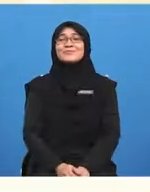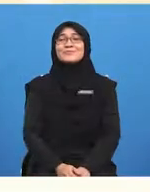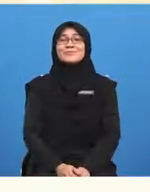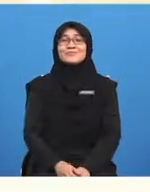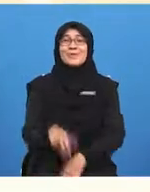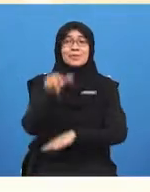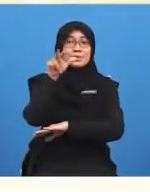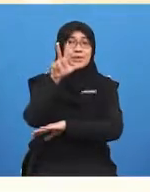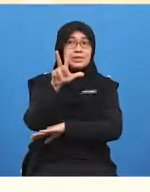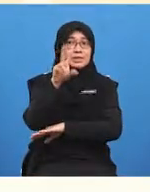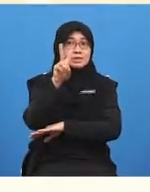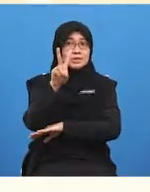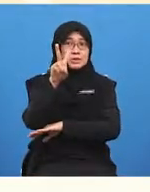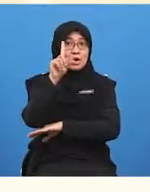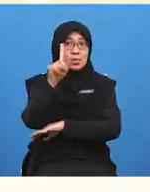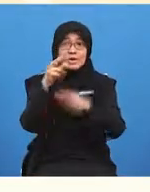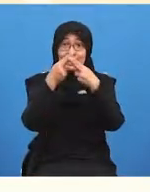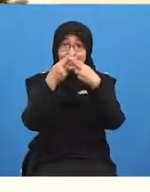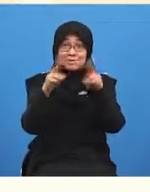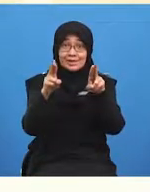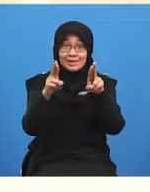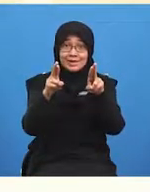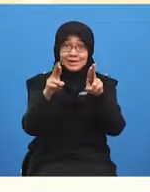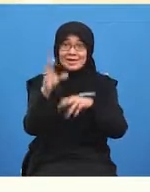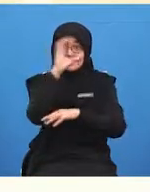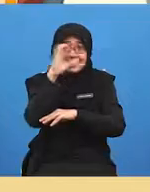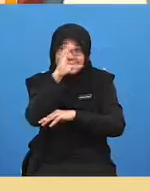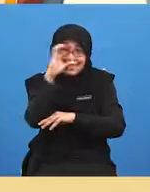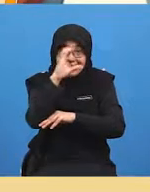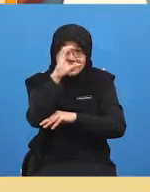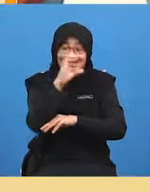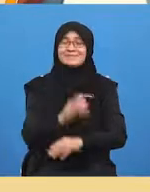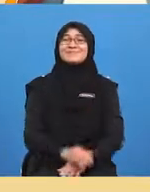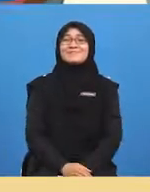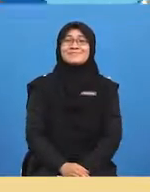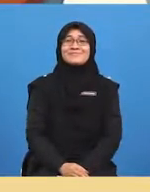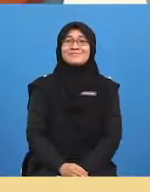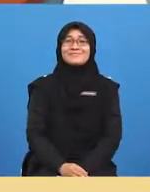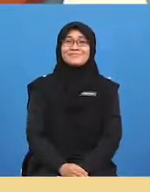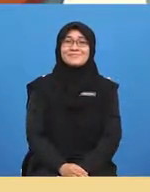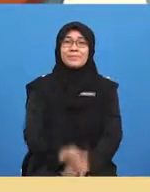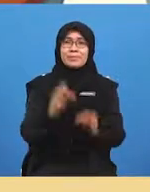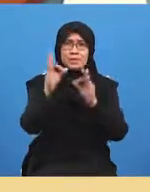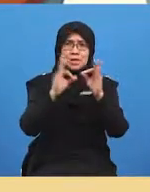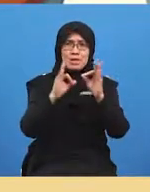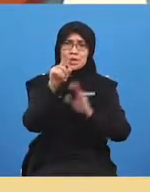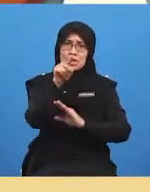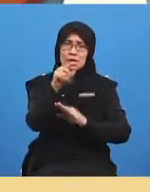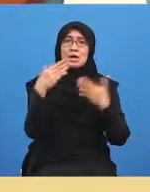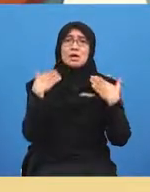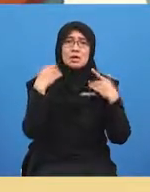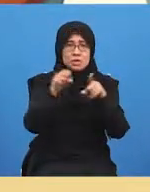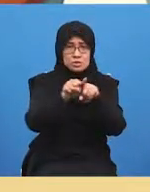three two one off you go so if you have your socks